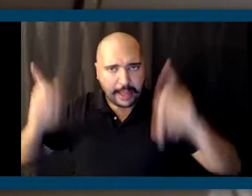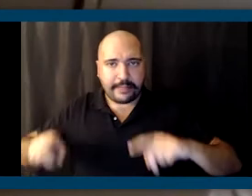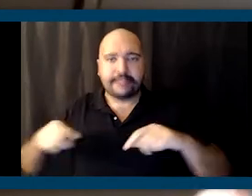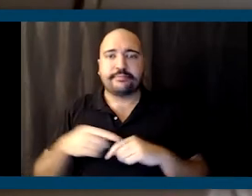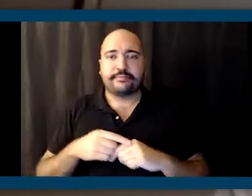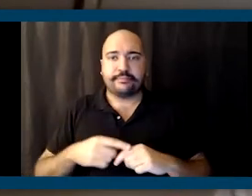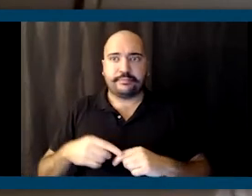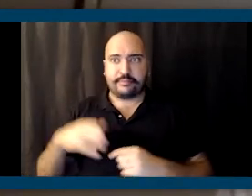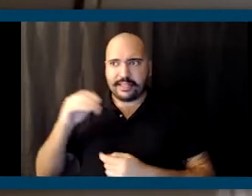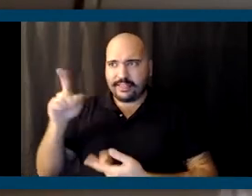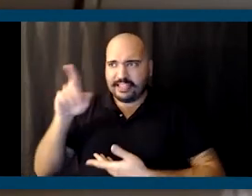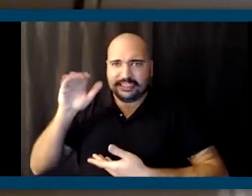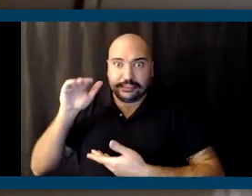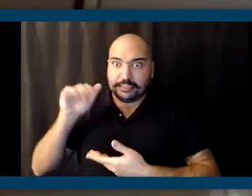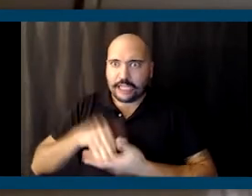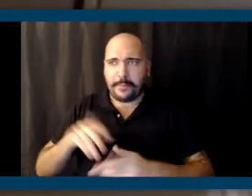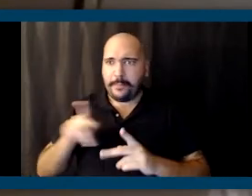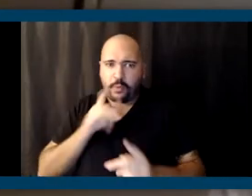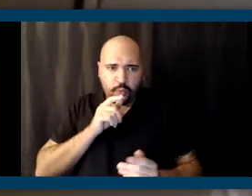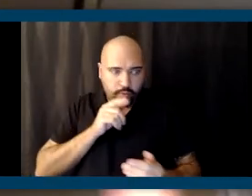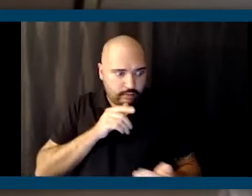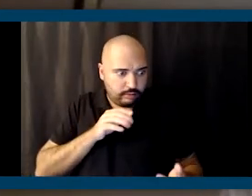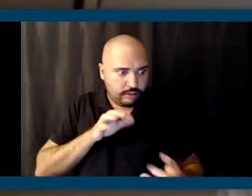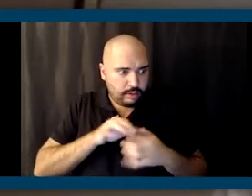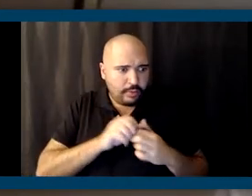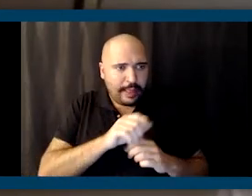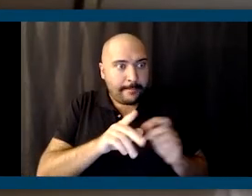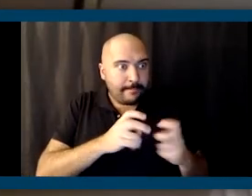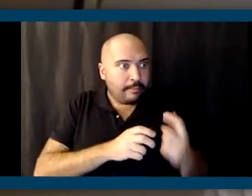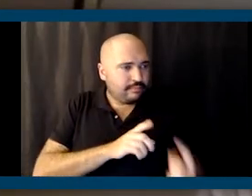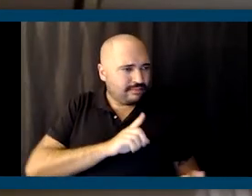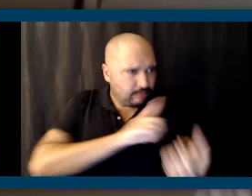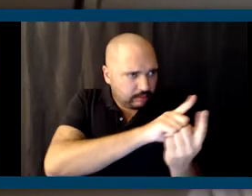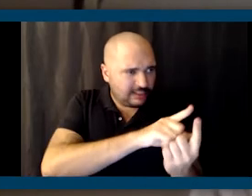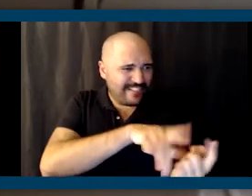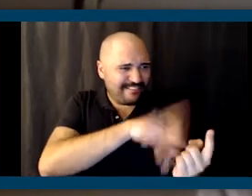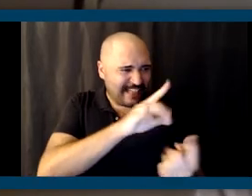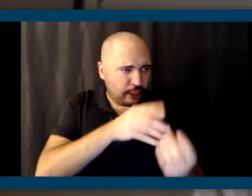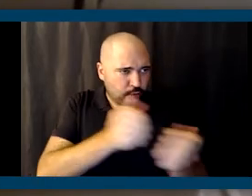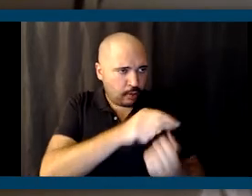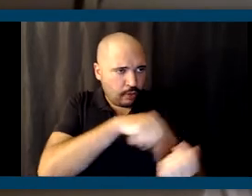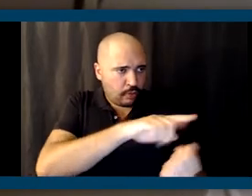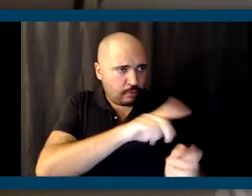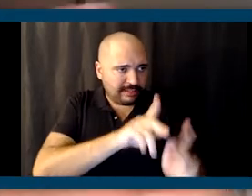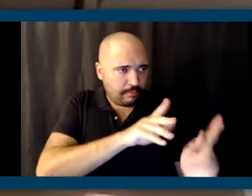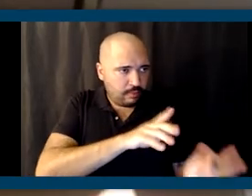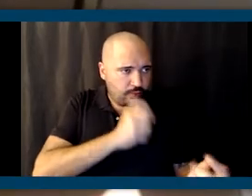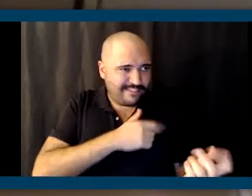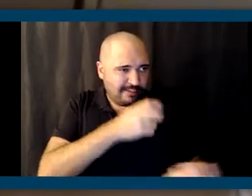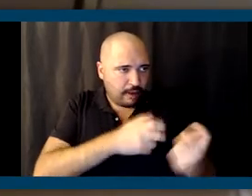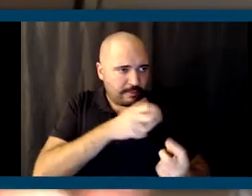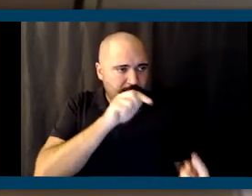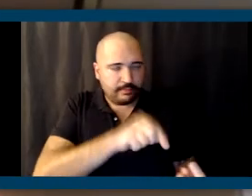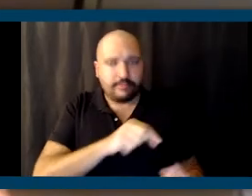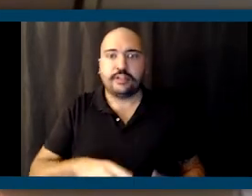centering people closest to their problems and finding those solutions. So those are kind of two things that I see